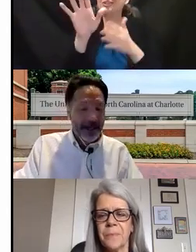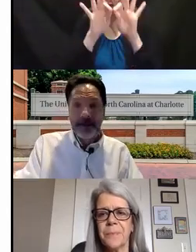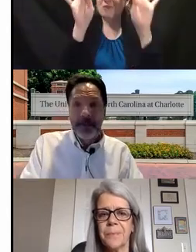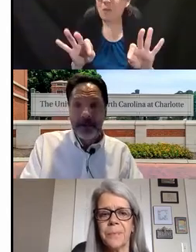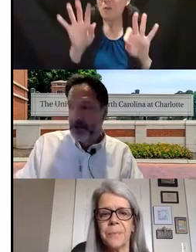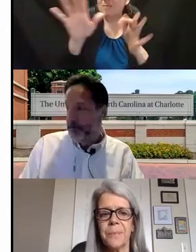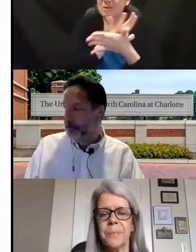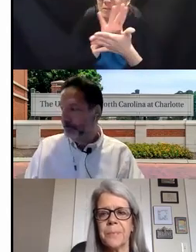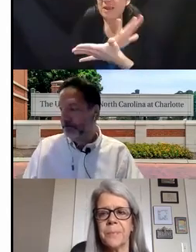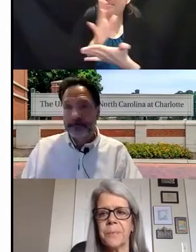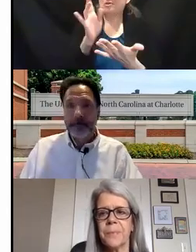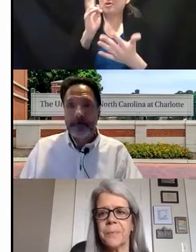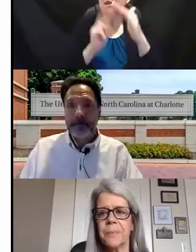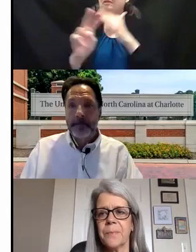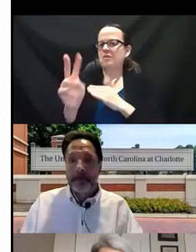So thank you so much.